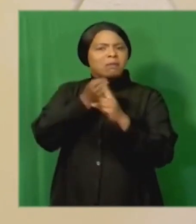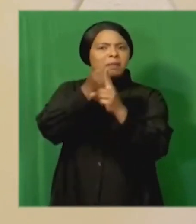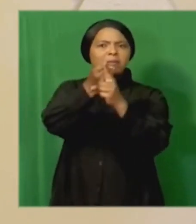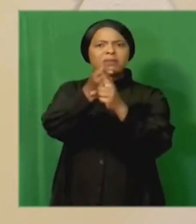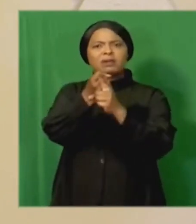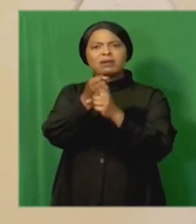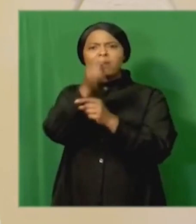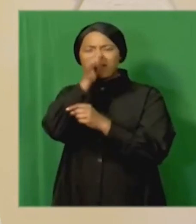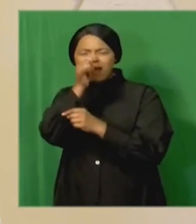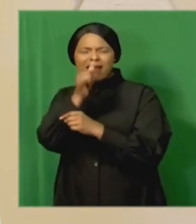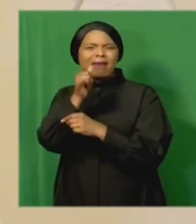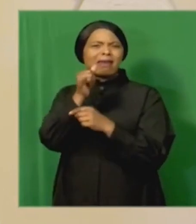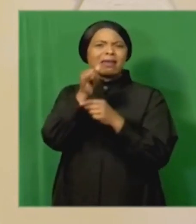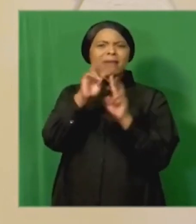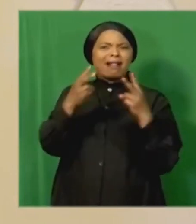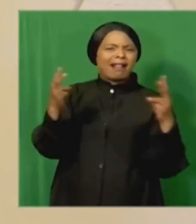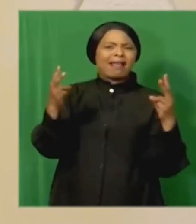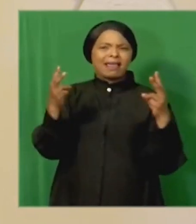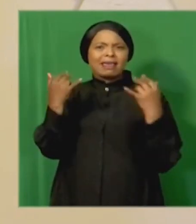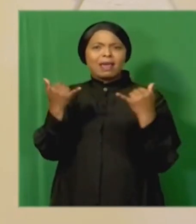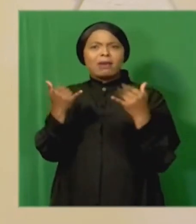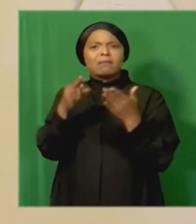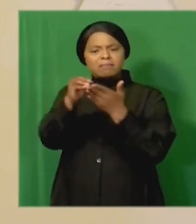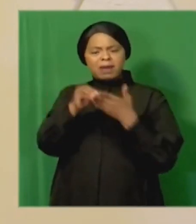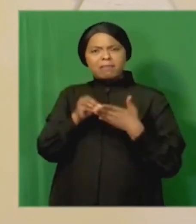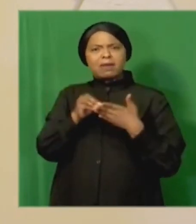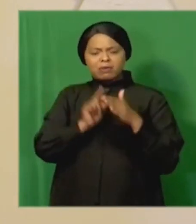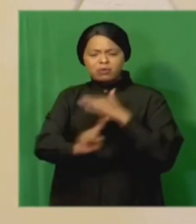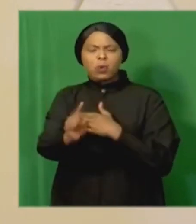serious corruption cases have been brought to court.